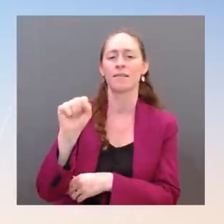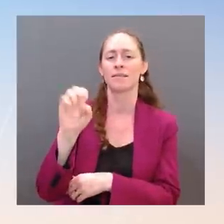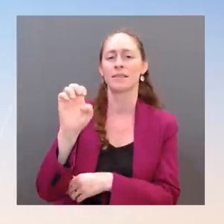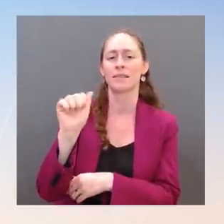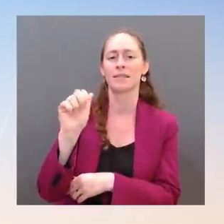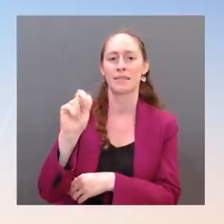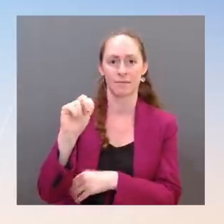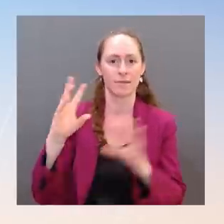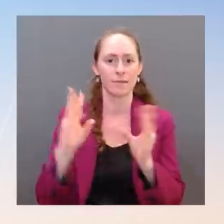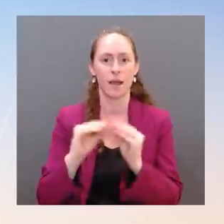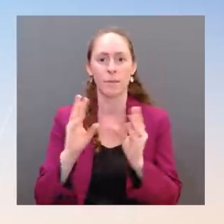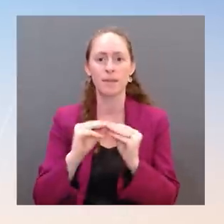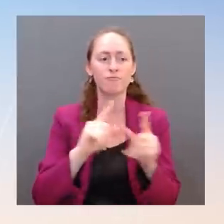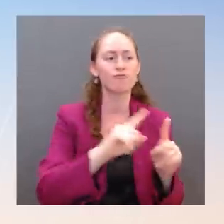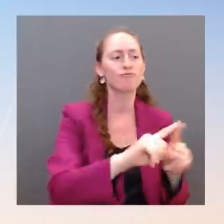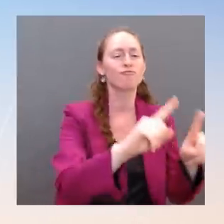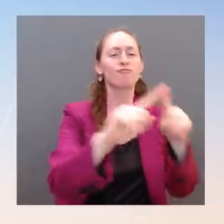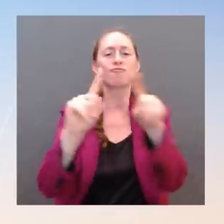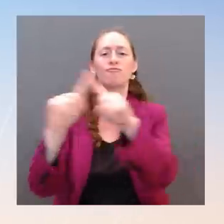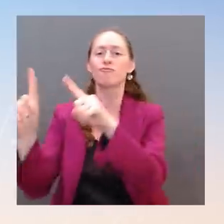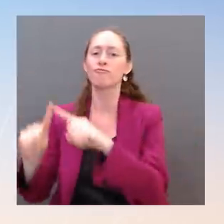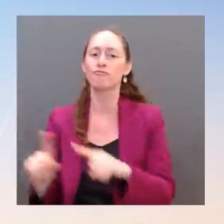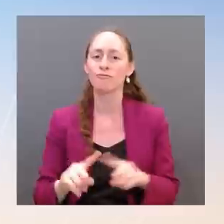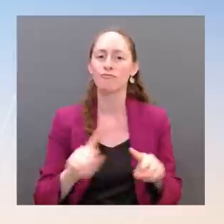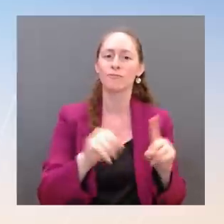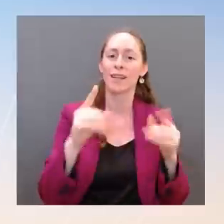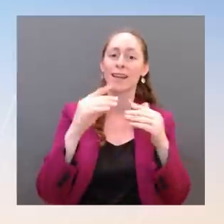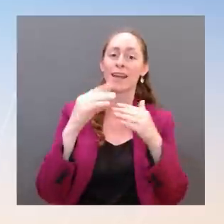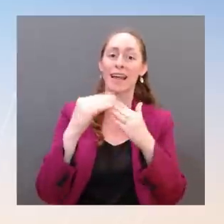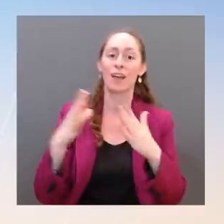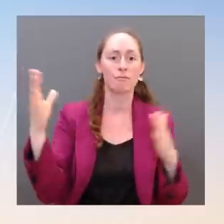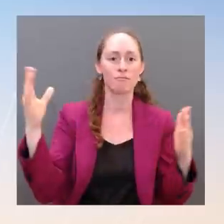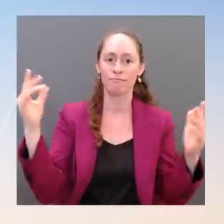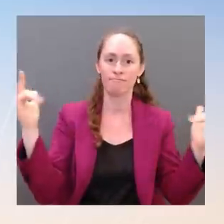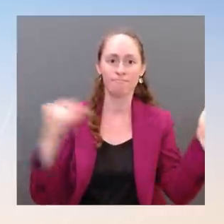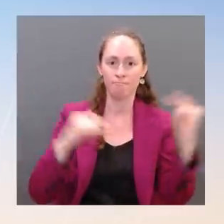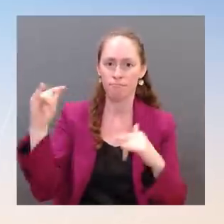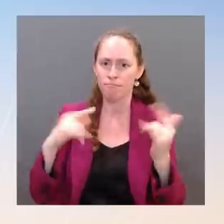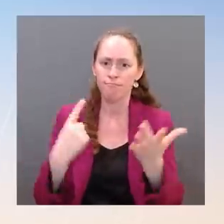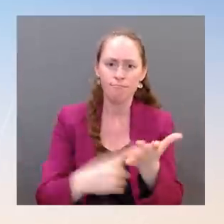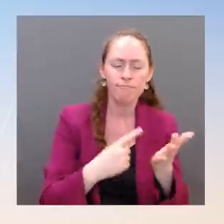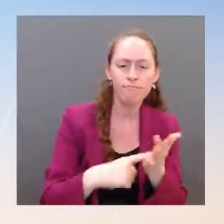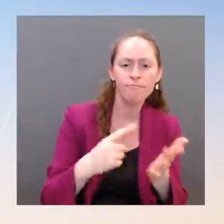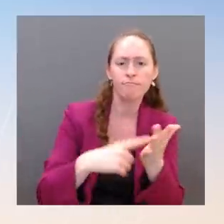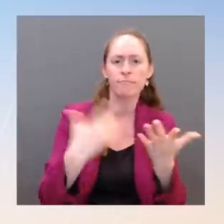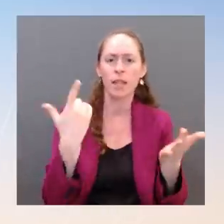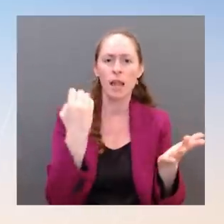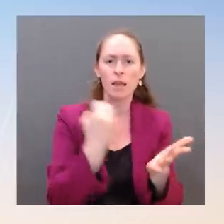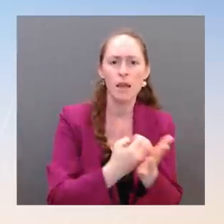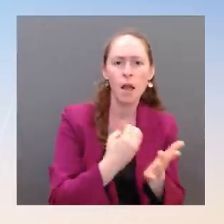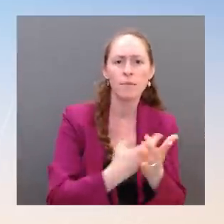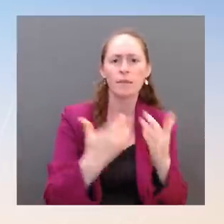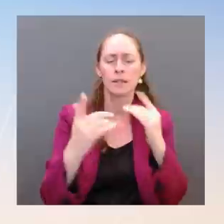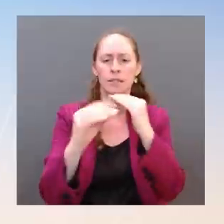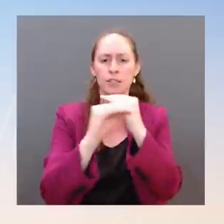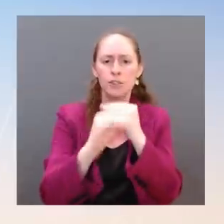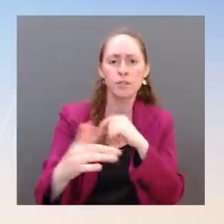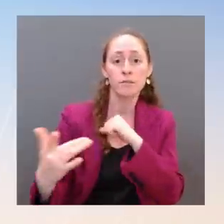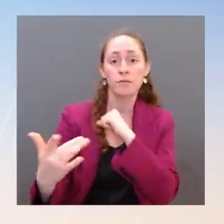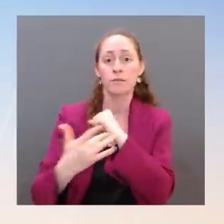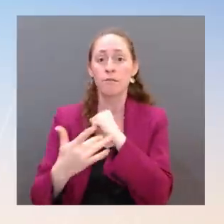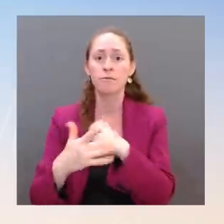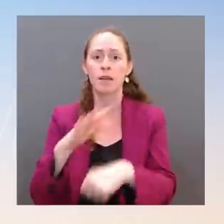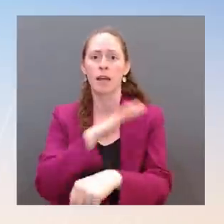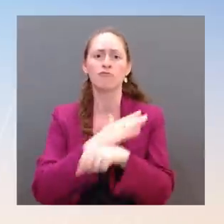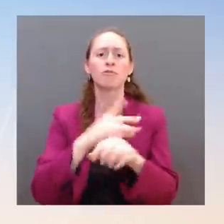a diverse agenda from economics and security to technology and energy. President Biden made a series of significant announcements